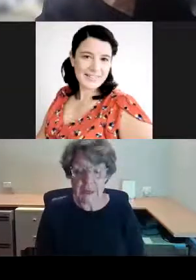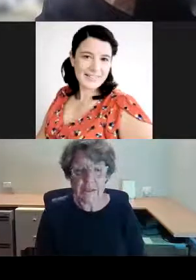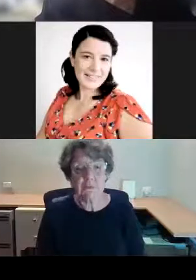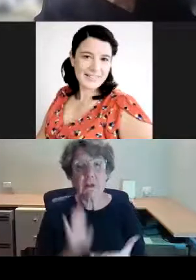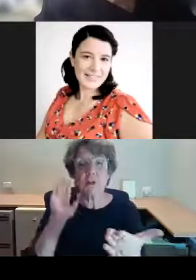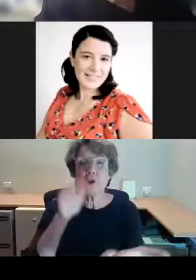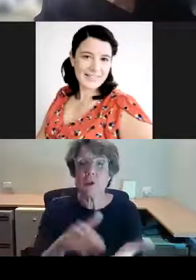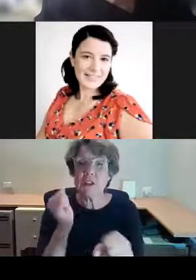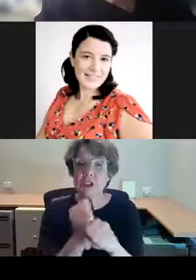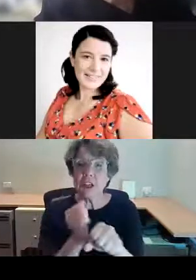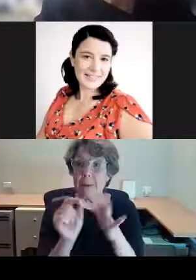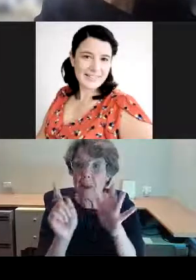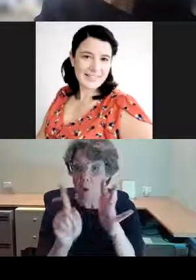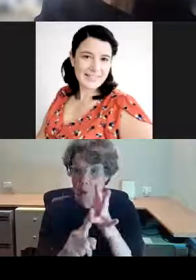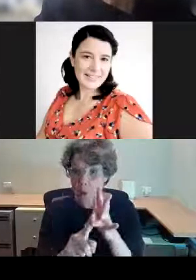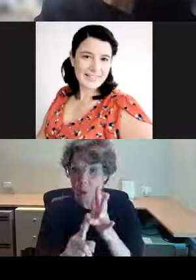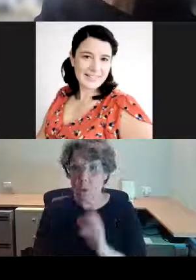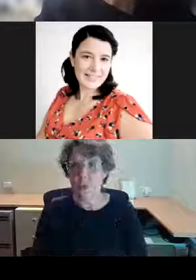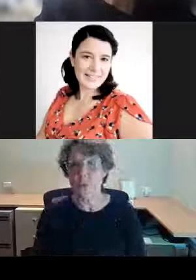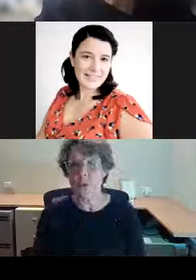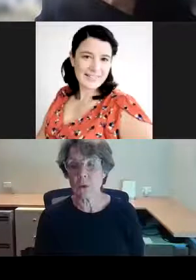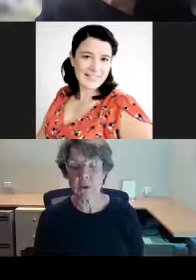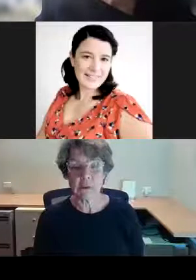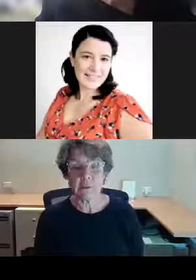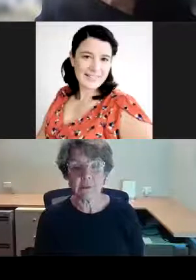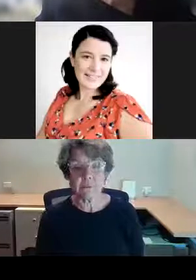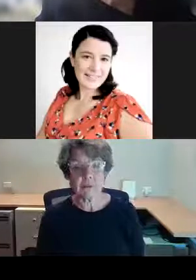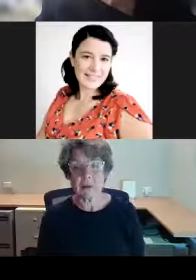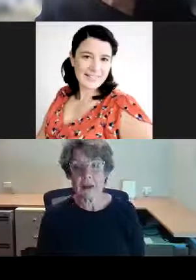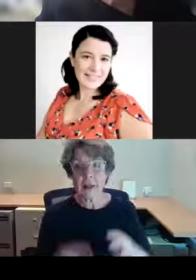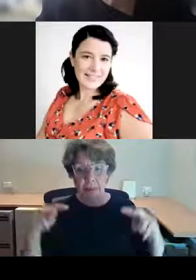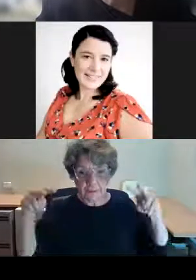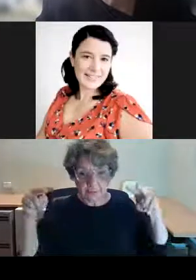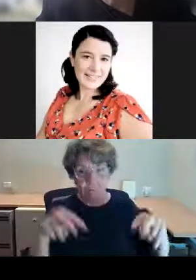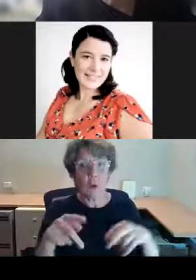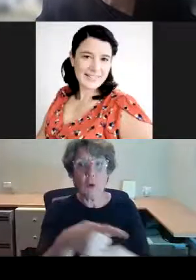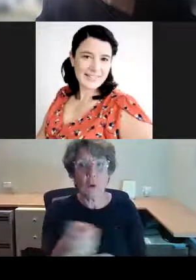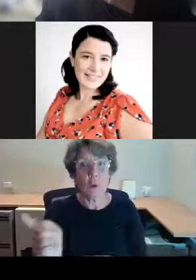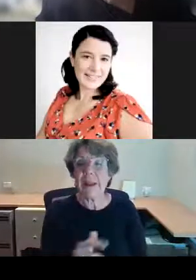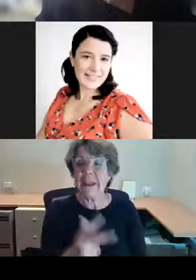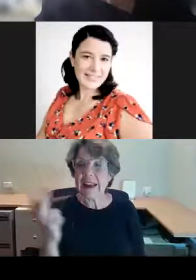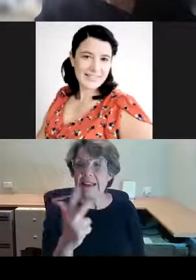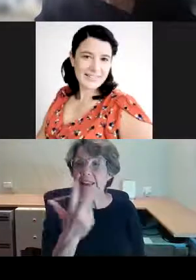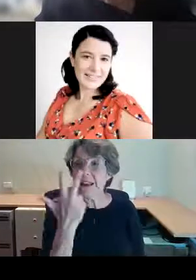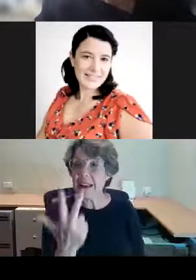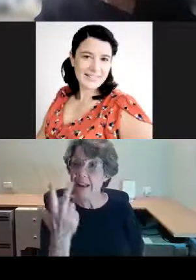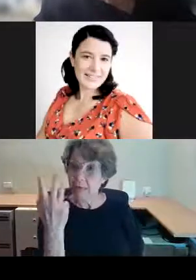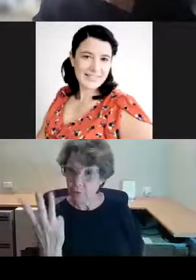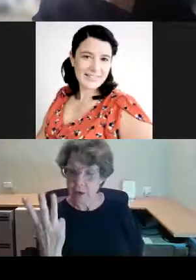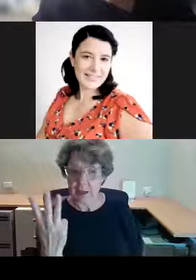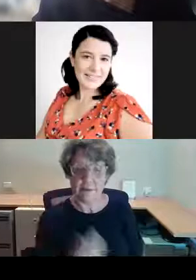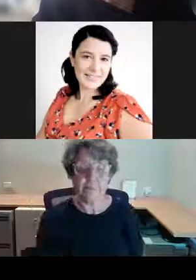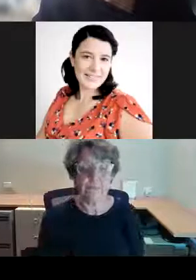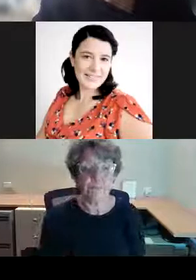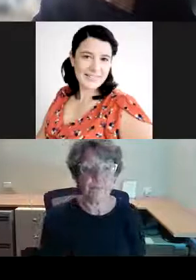office, and in this view by Alfred Tischbar in 1883, we see